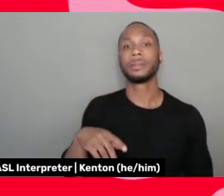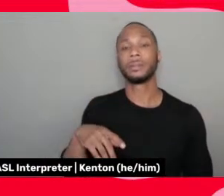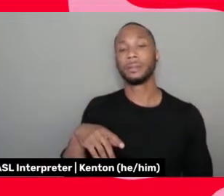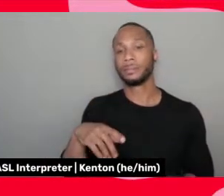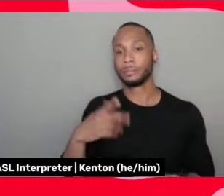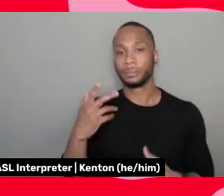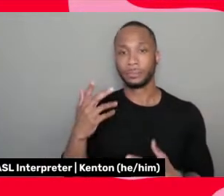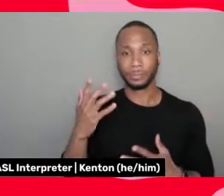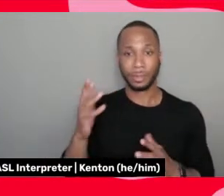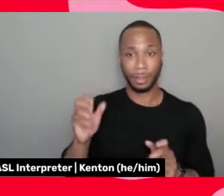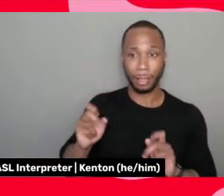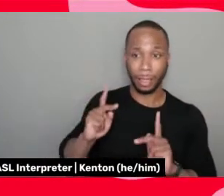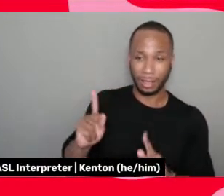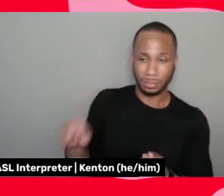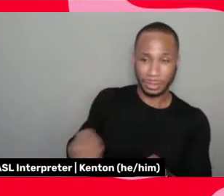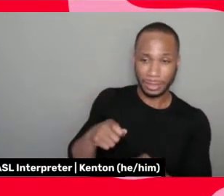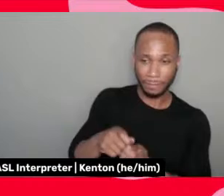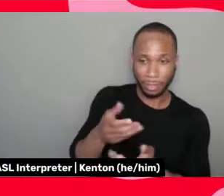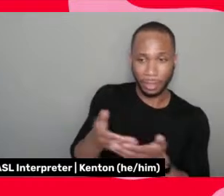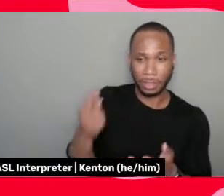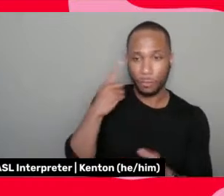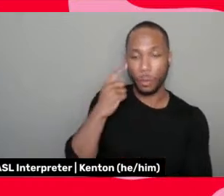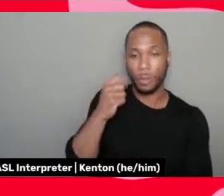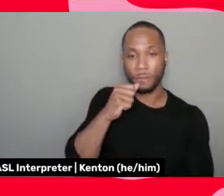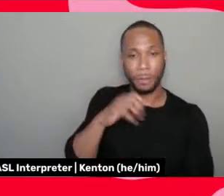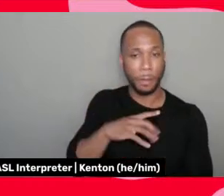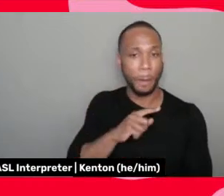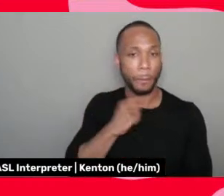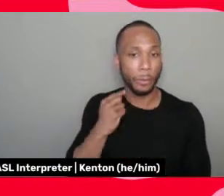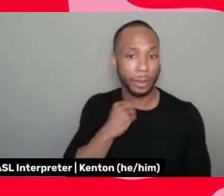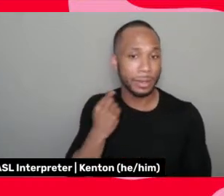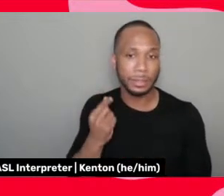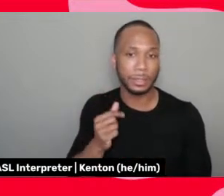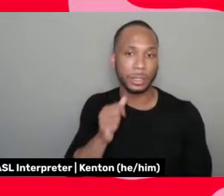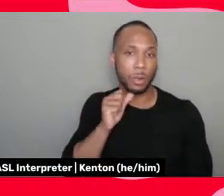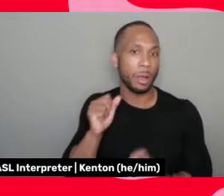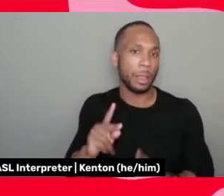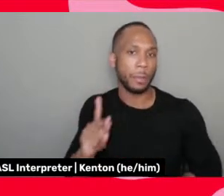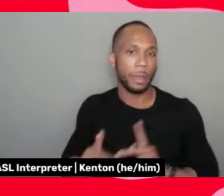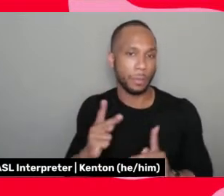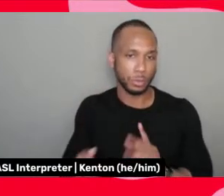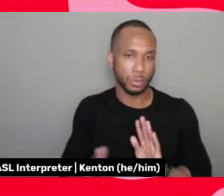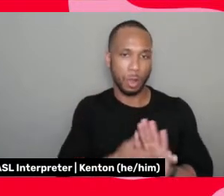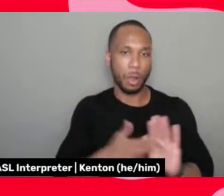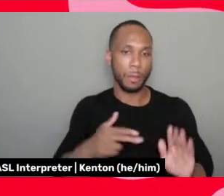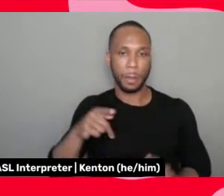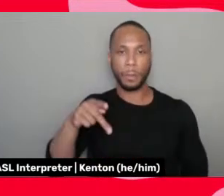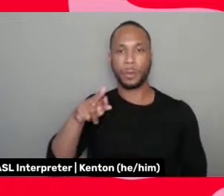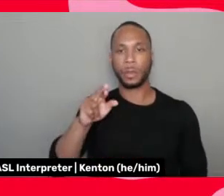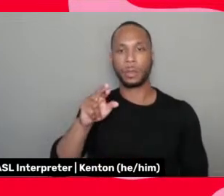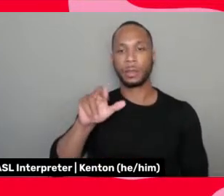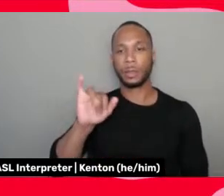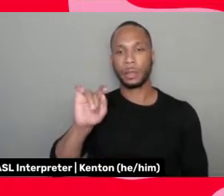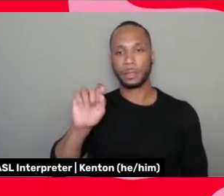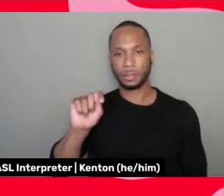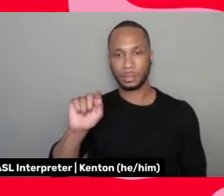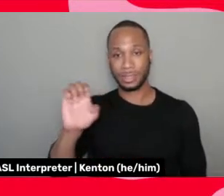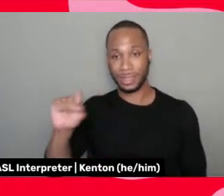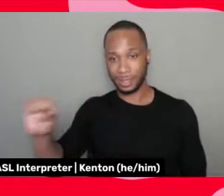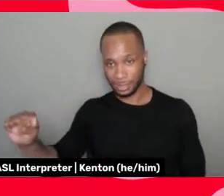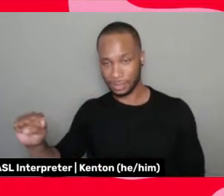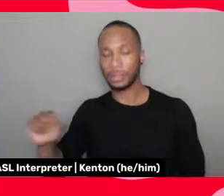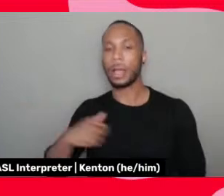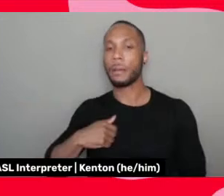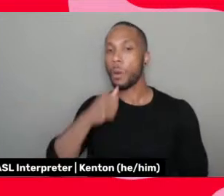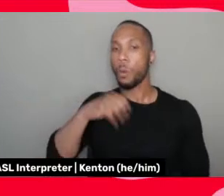granted certain things for the female priest. I don't let people call me a priestess because I'm a woman who's a priest, but I